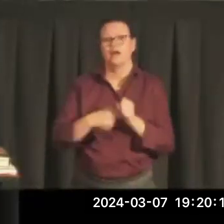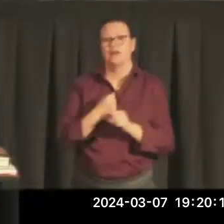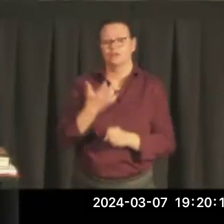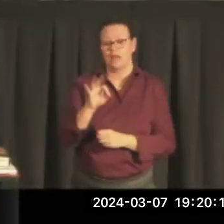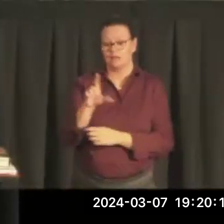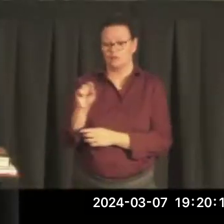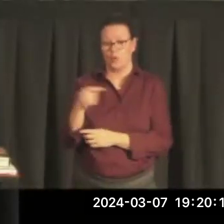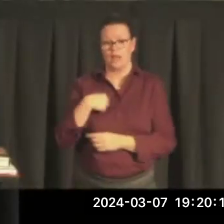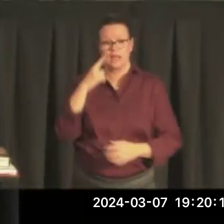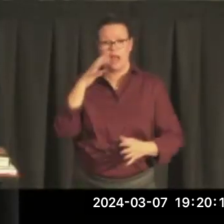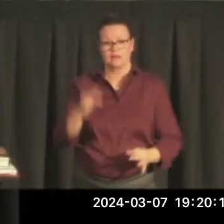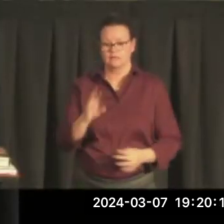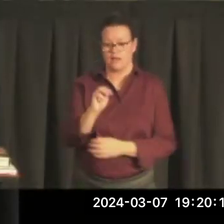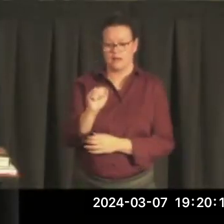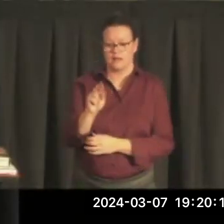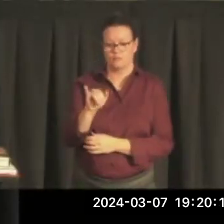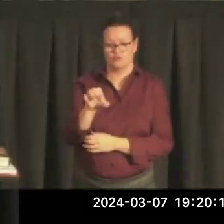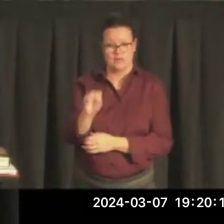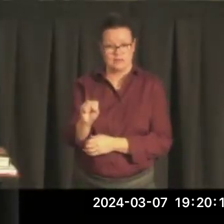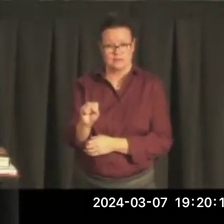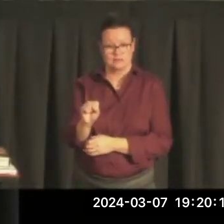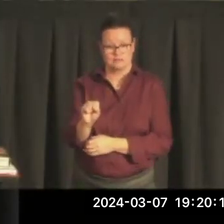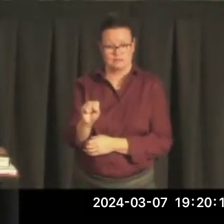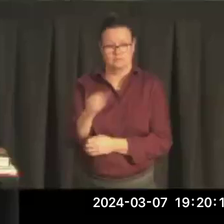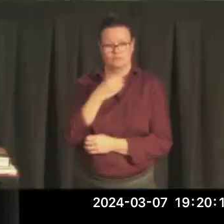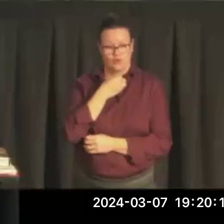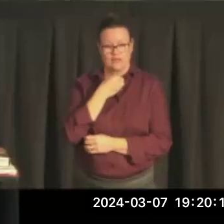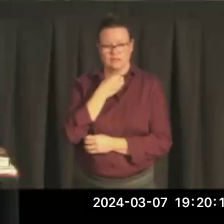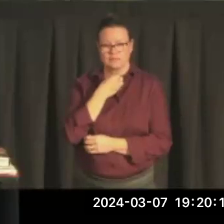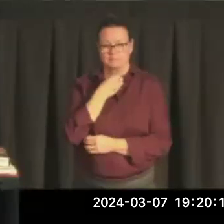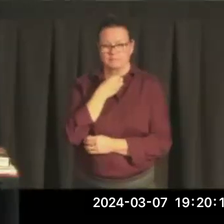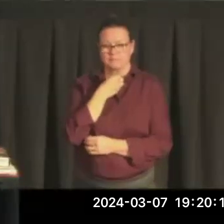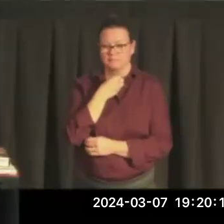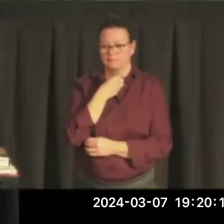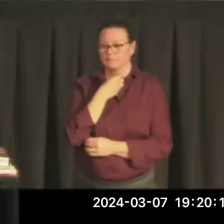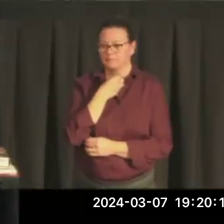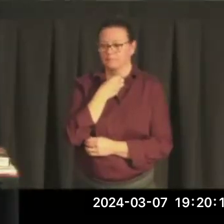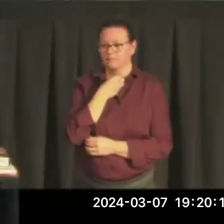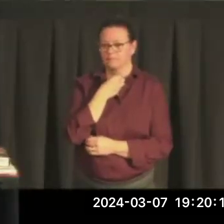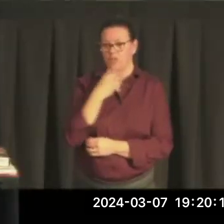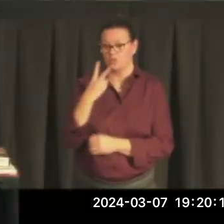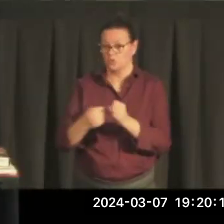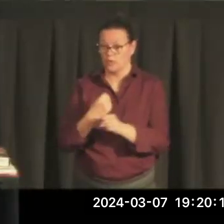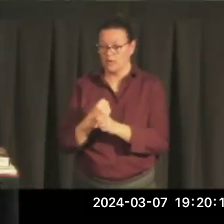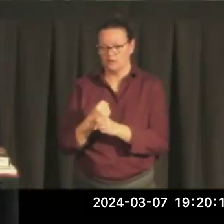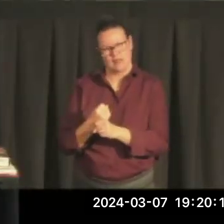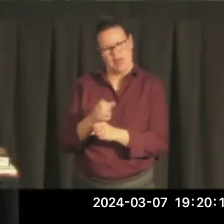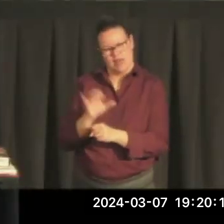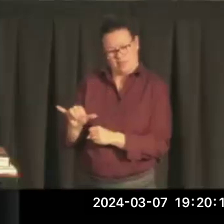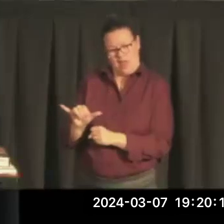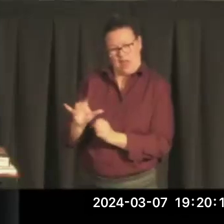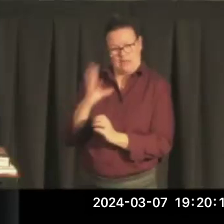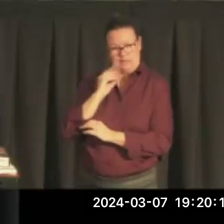two-year period of time. And then this is important. It was during my Marine Corps service